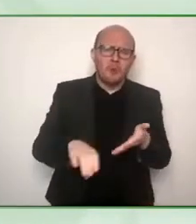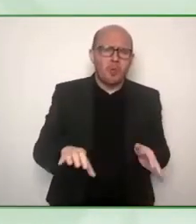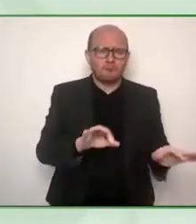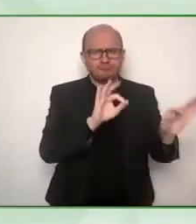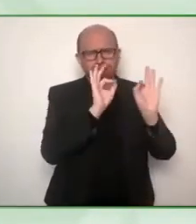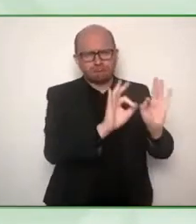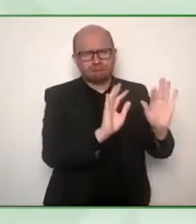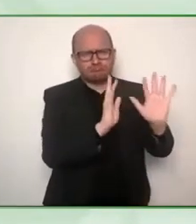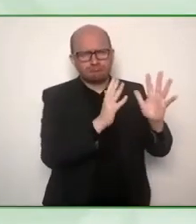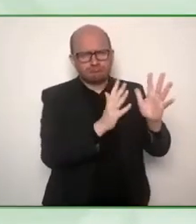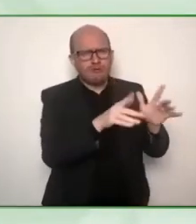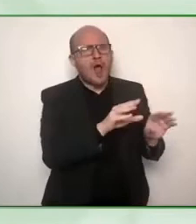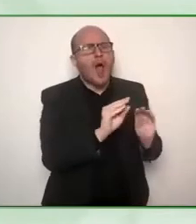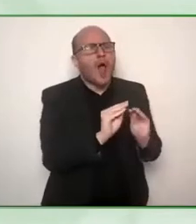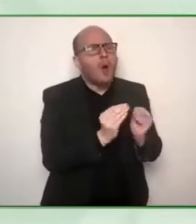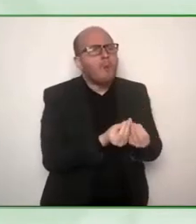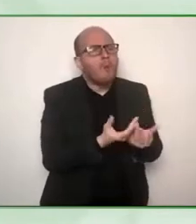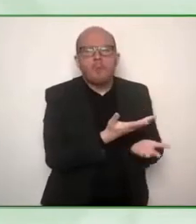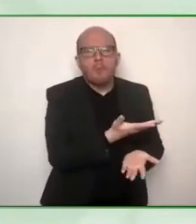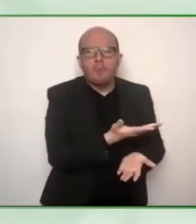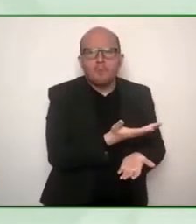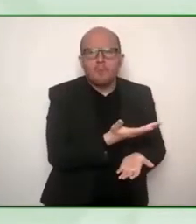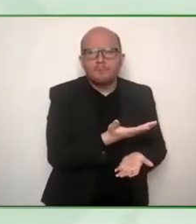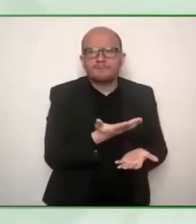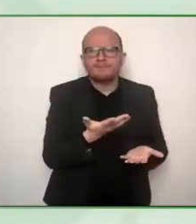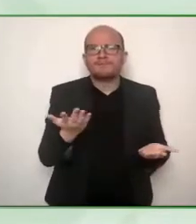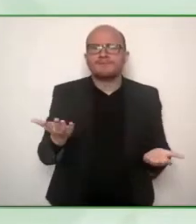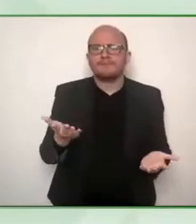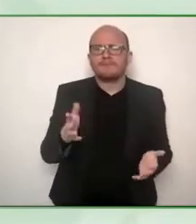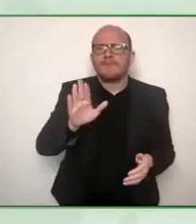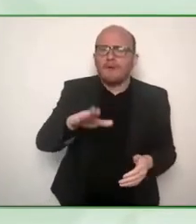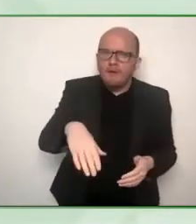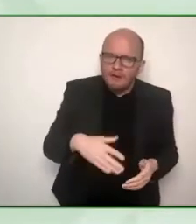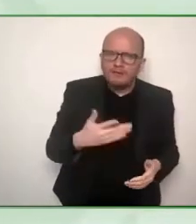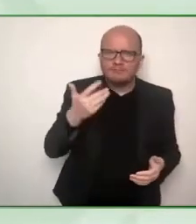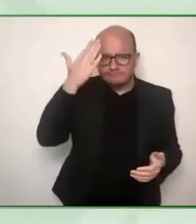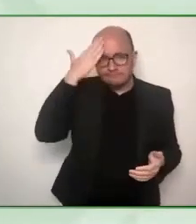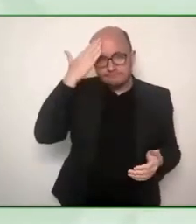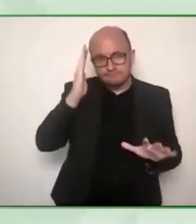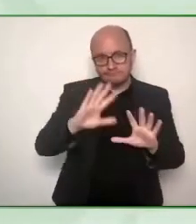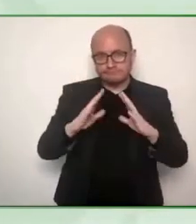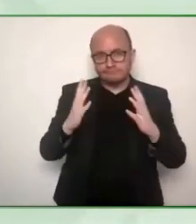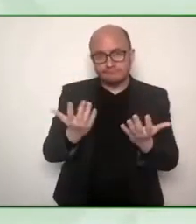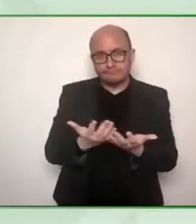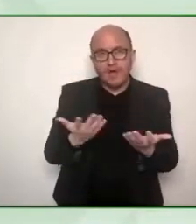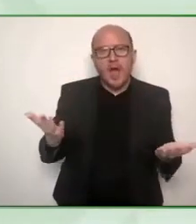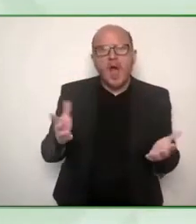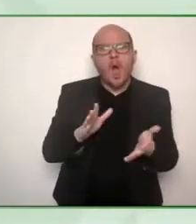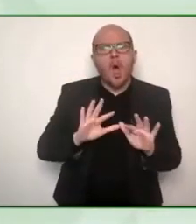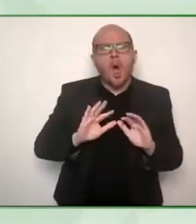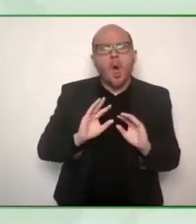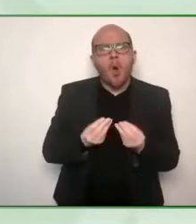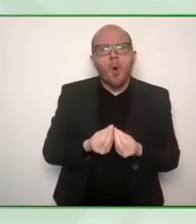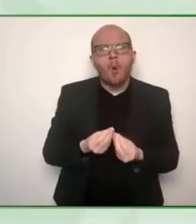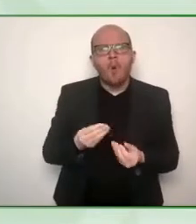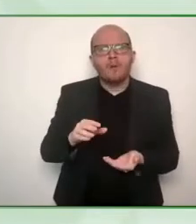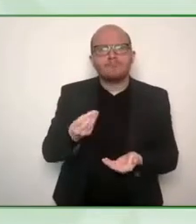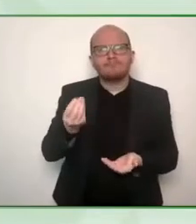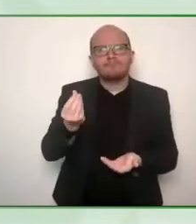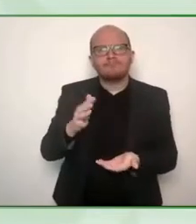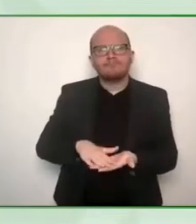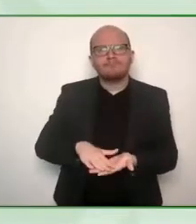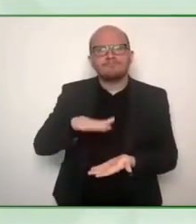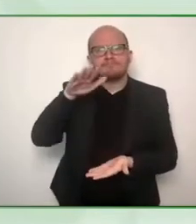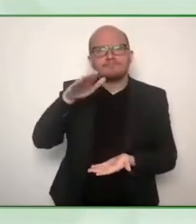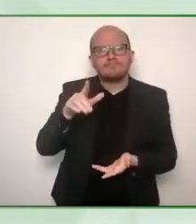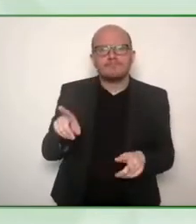rely on pity. Oh look how terrible the situation is for us give us a handout. We really need to change